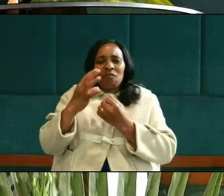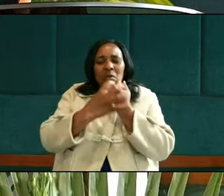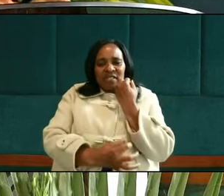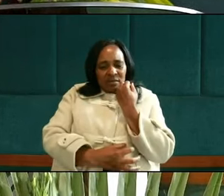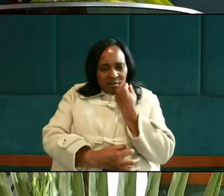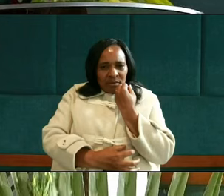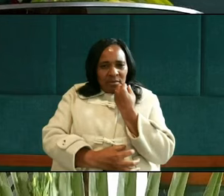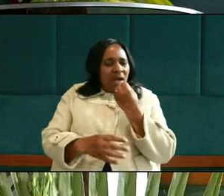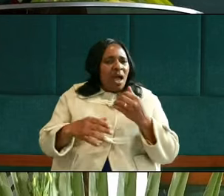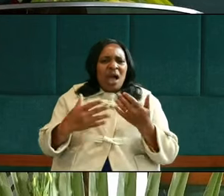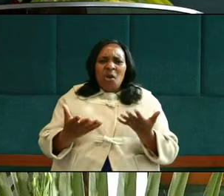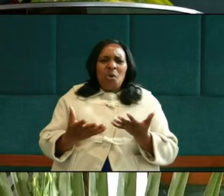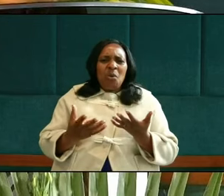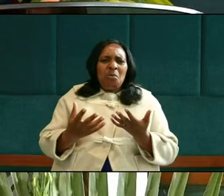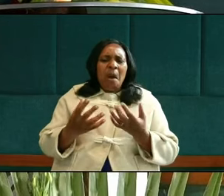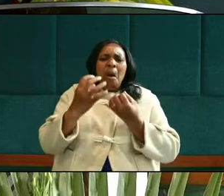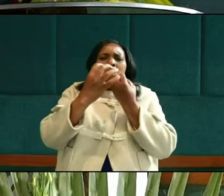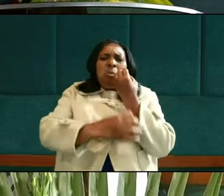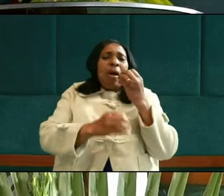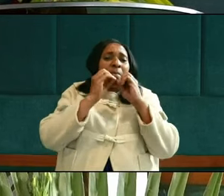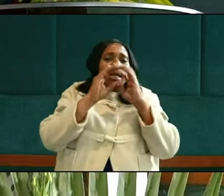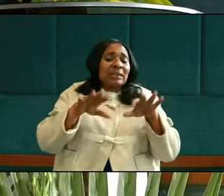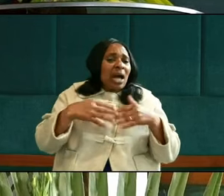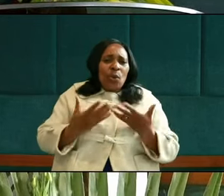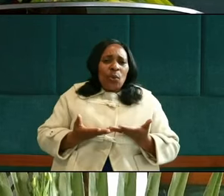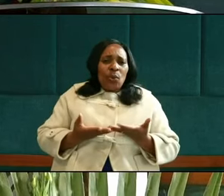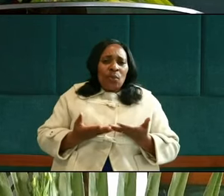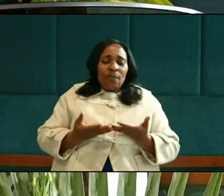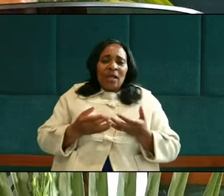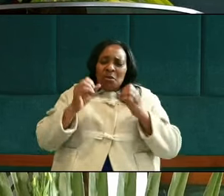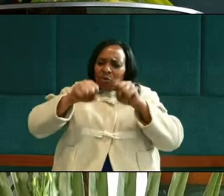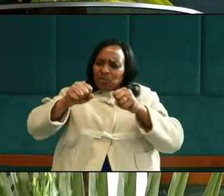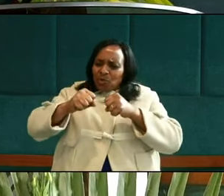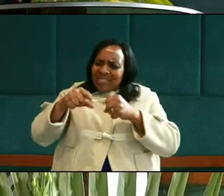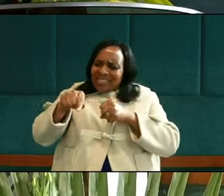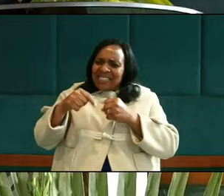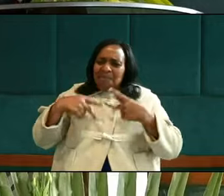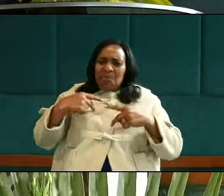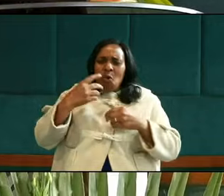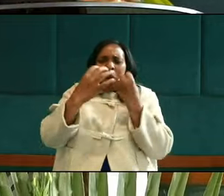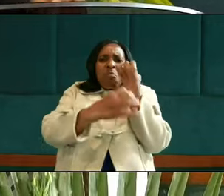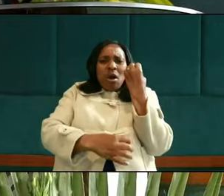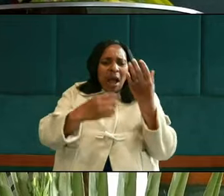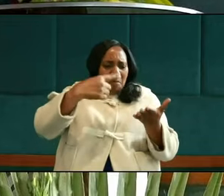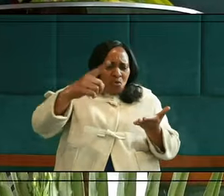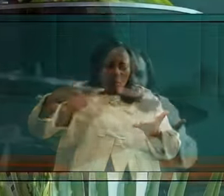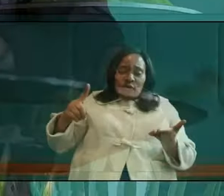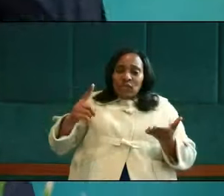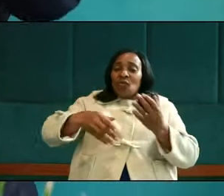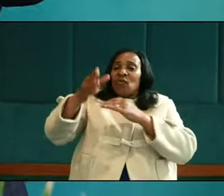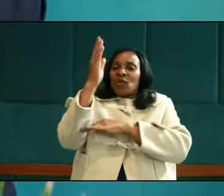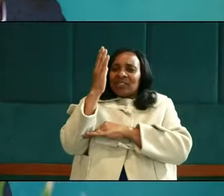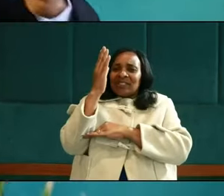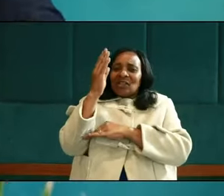How could the poor be blessed? How could the poor, you know, be approved of God